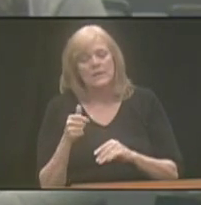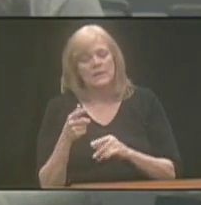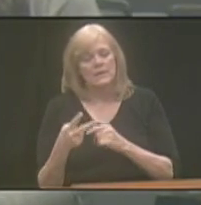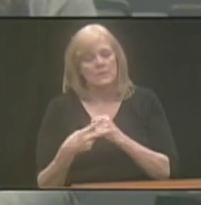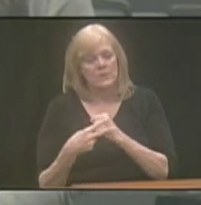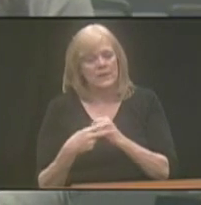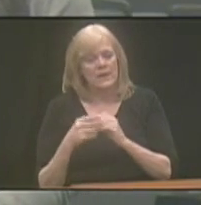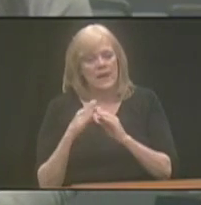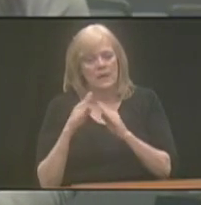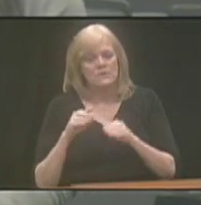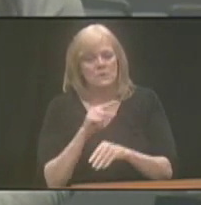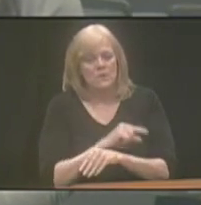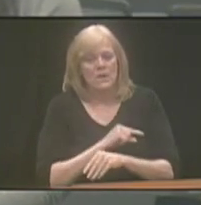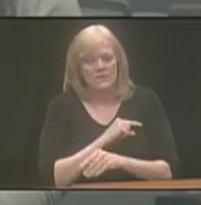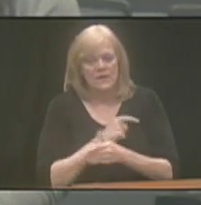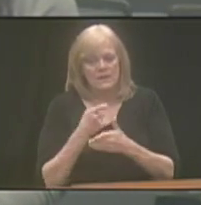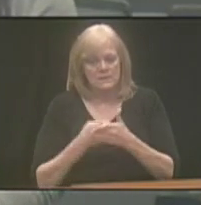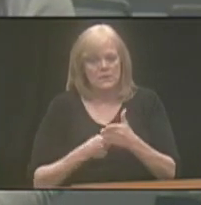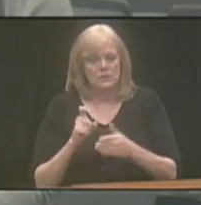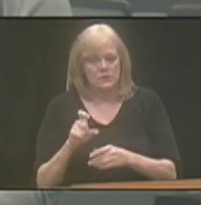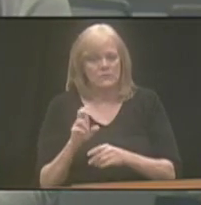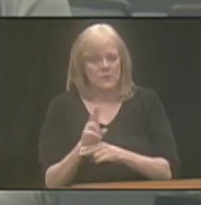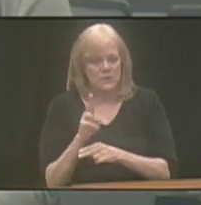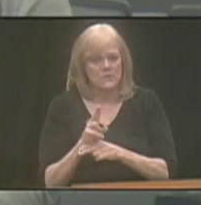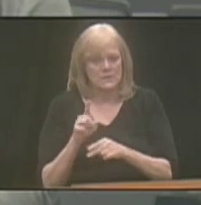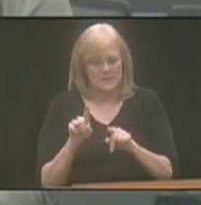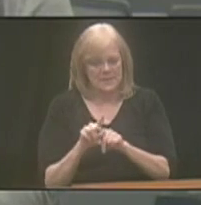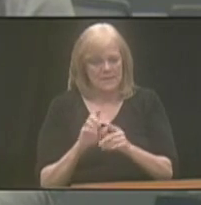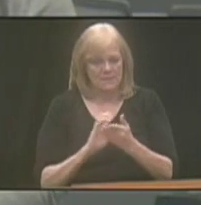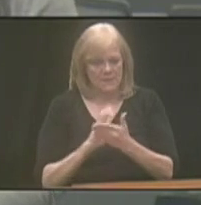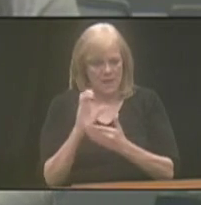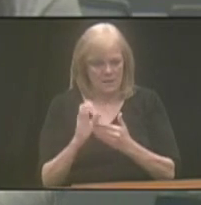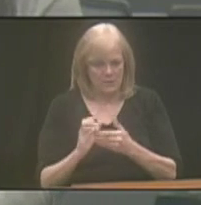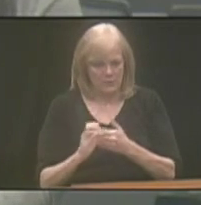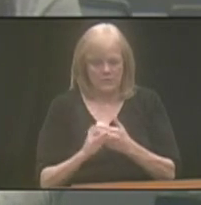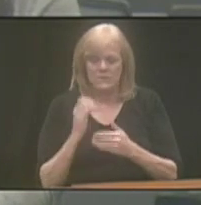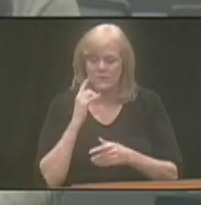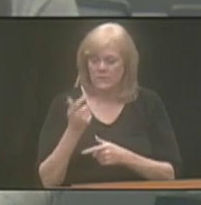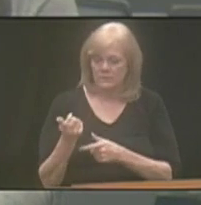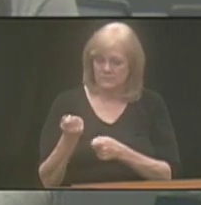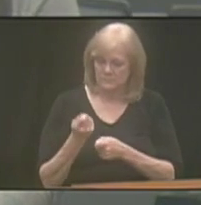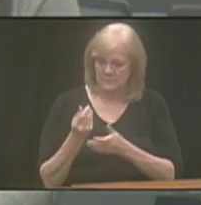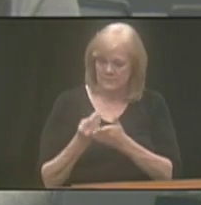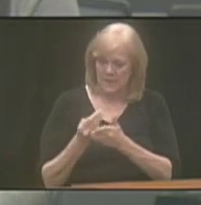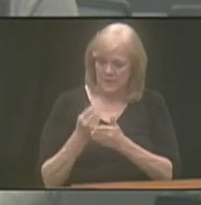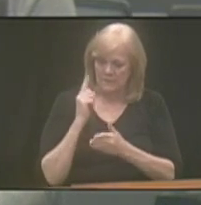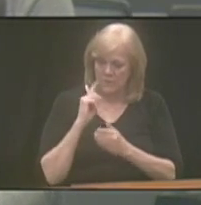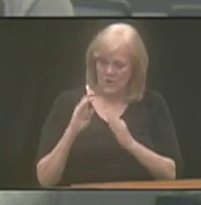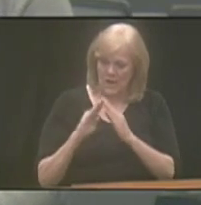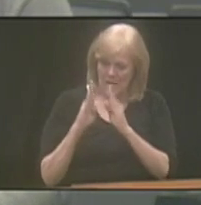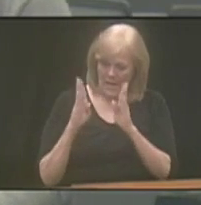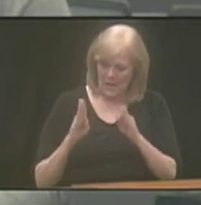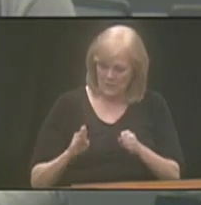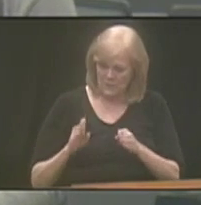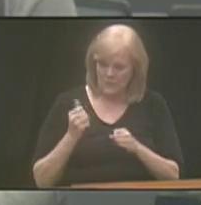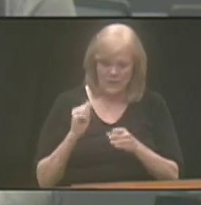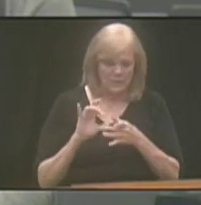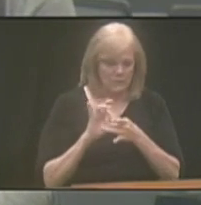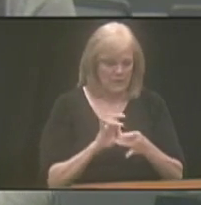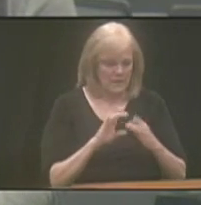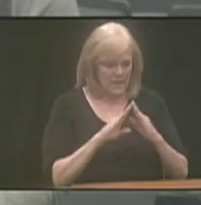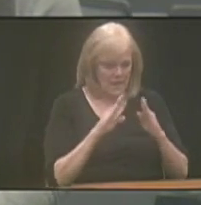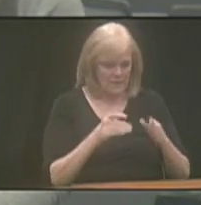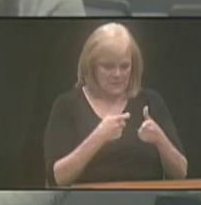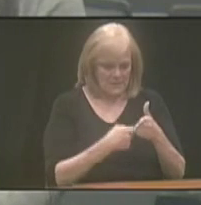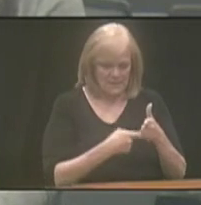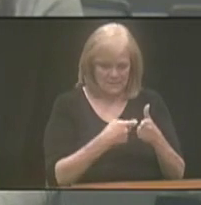retained housing qualified expense should be used within the same calendar month. So, if you pull money out of the ABLE account for housing or any related housing